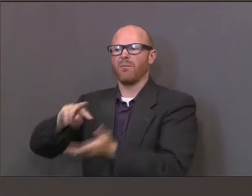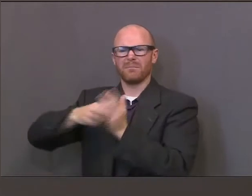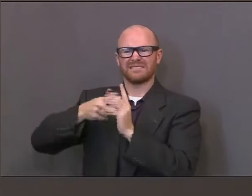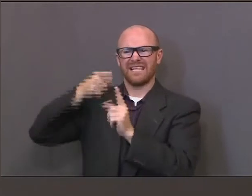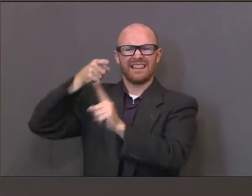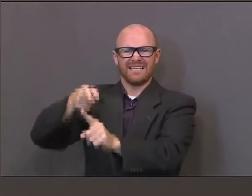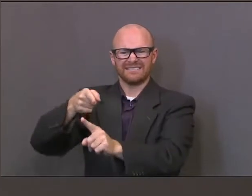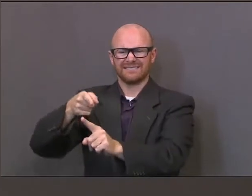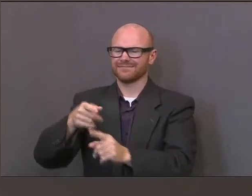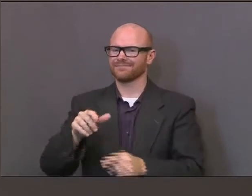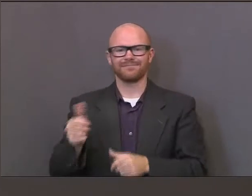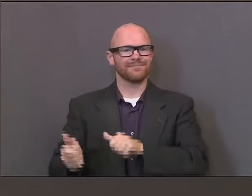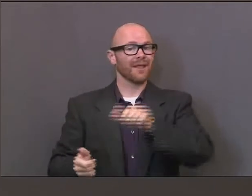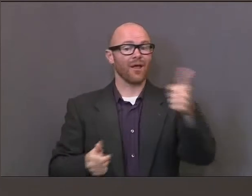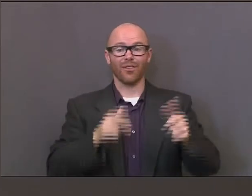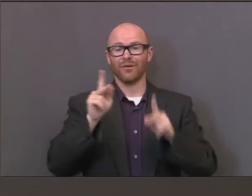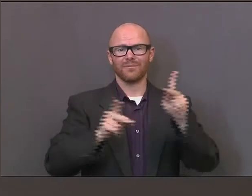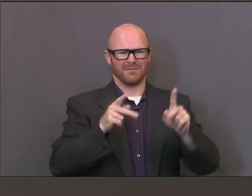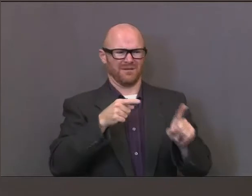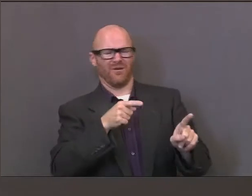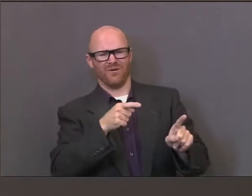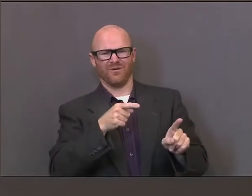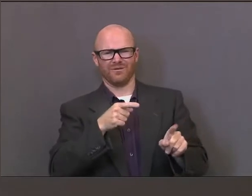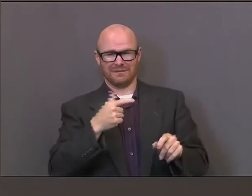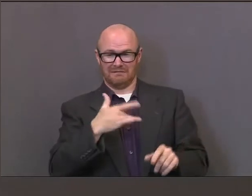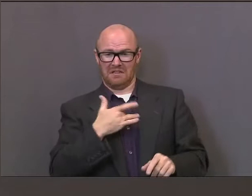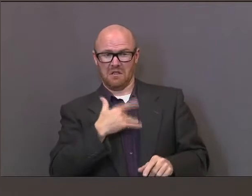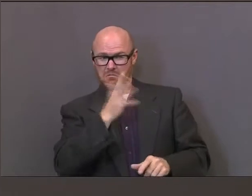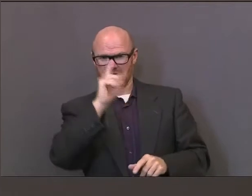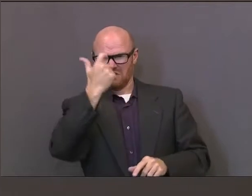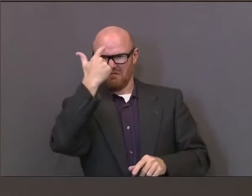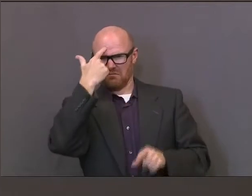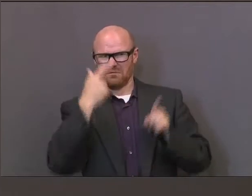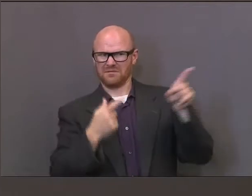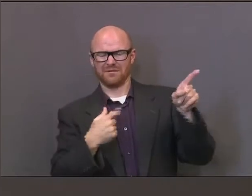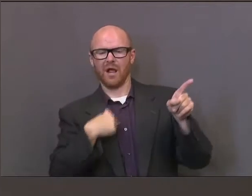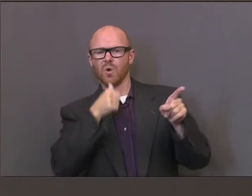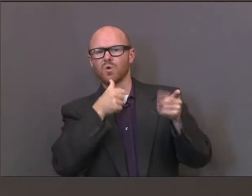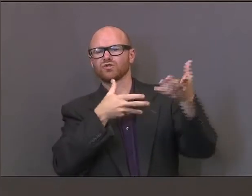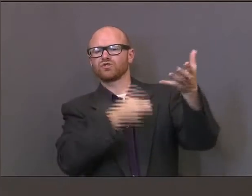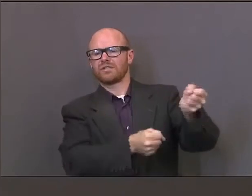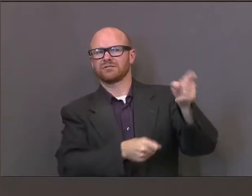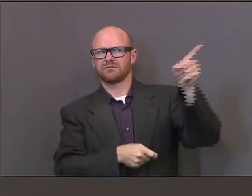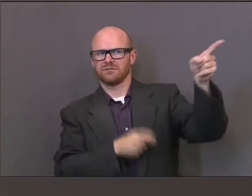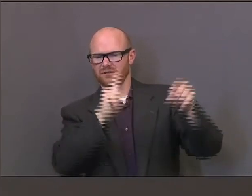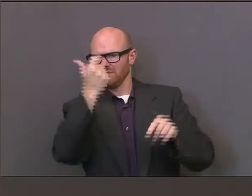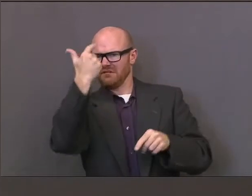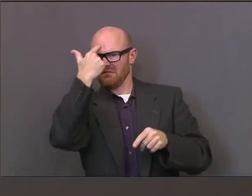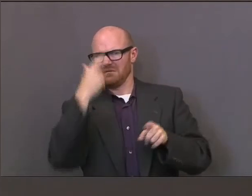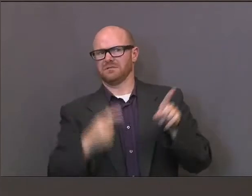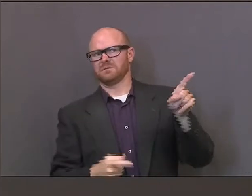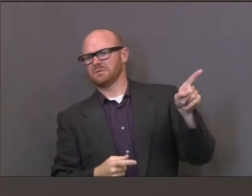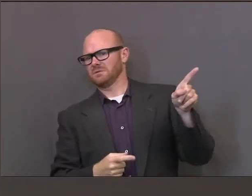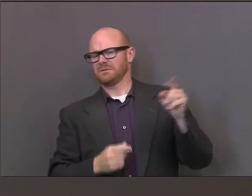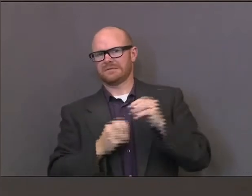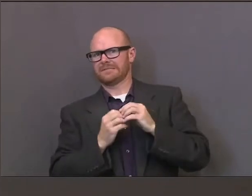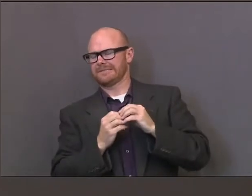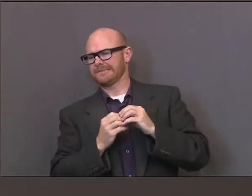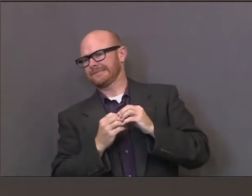out there that mistrust government, and I understand that, you know, cynicism that we get there,